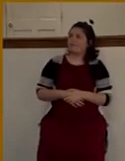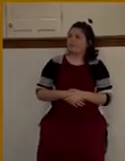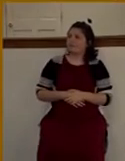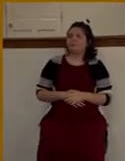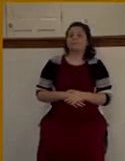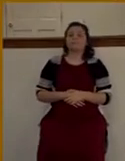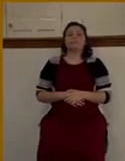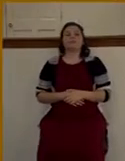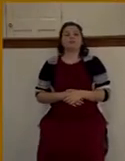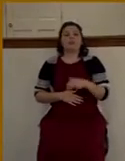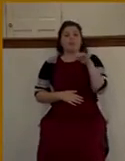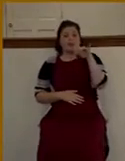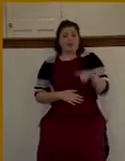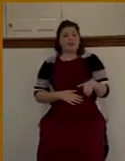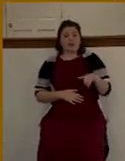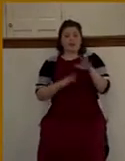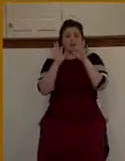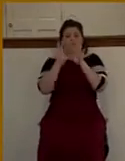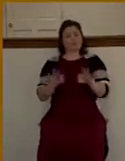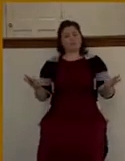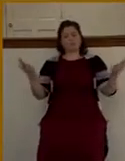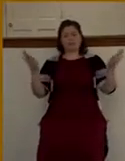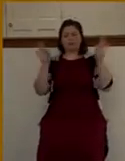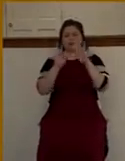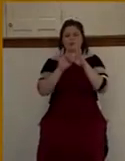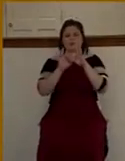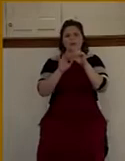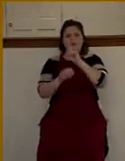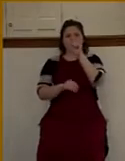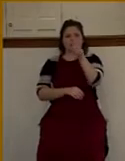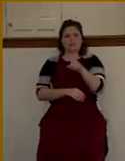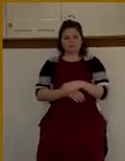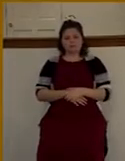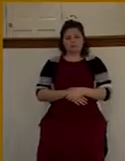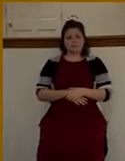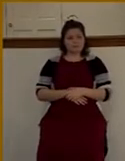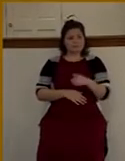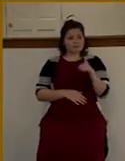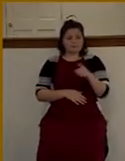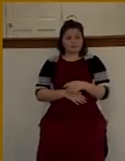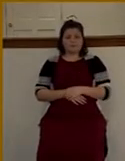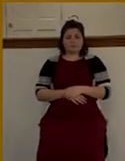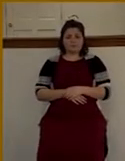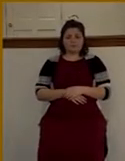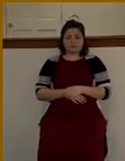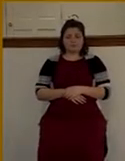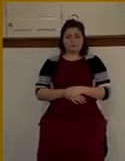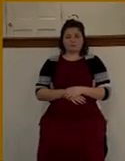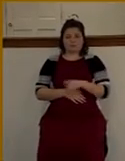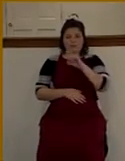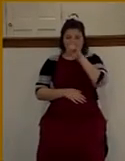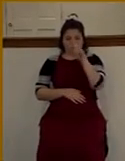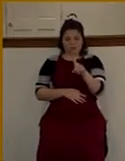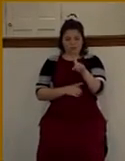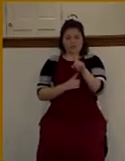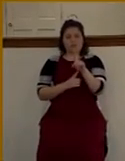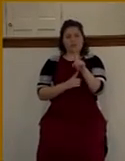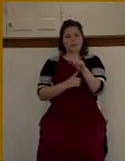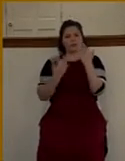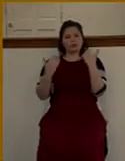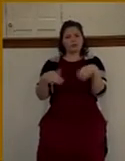to tell you, beloved, this is the most important question that you could ever ask. The question of eternal life.